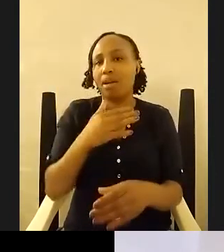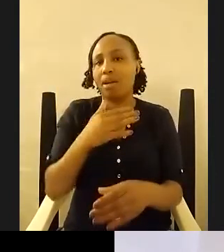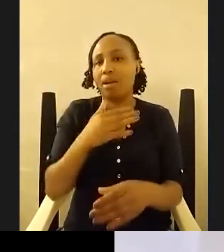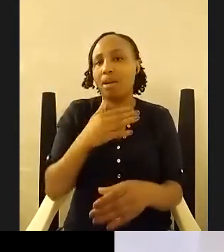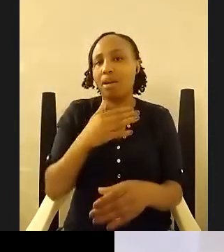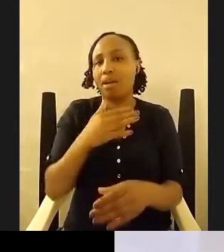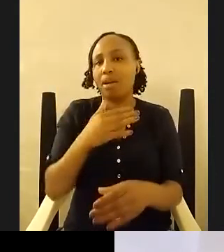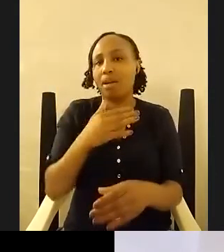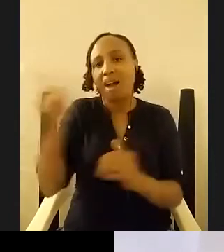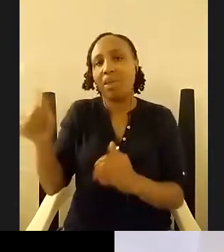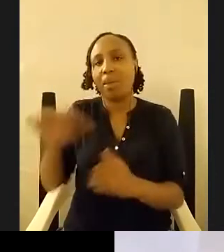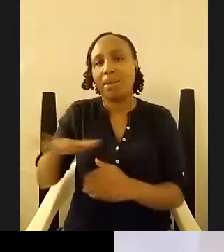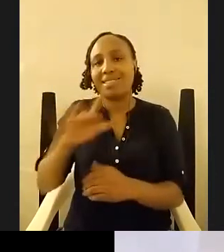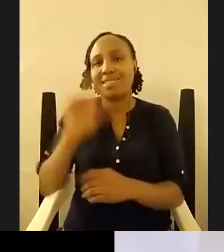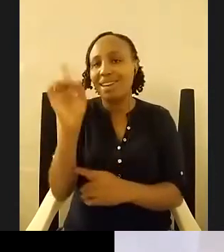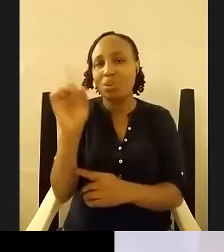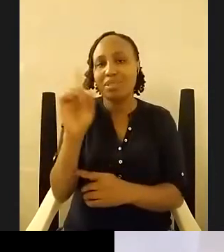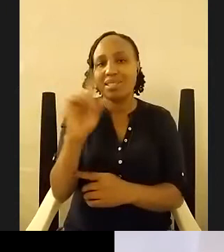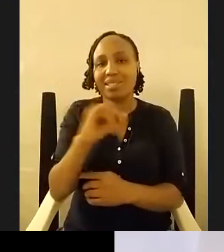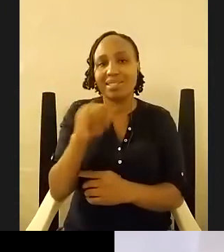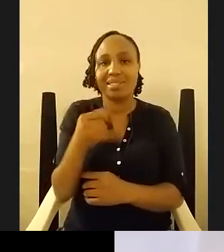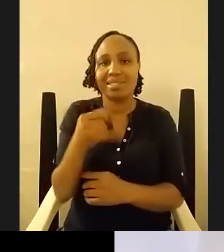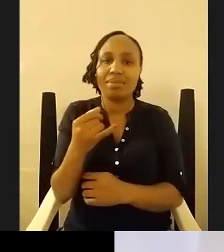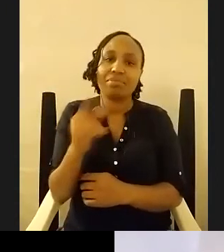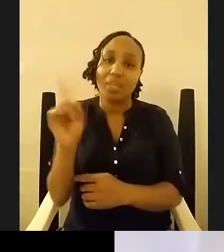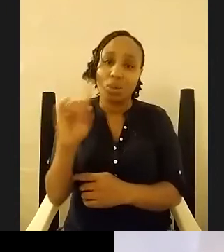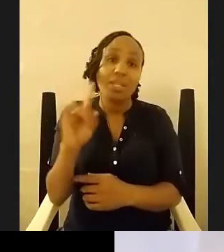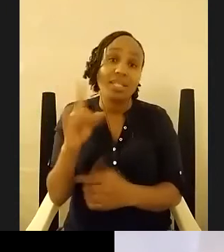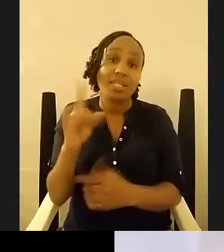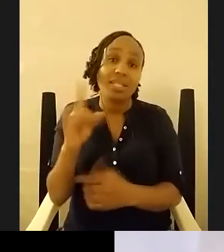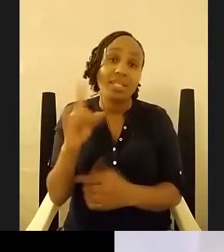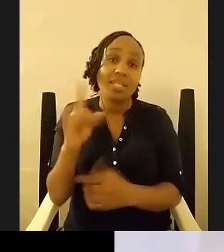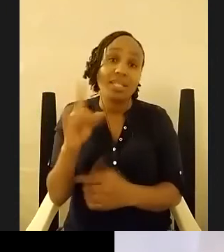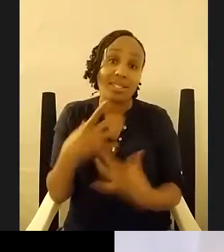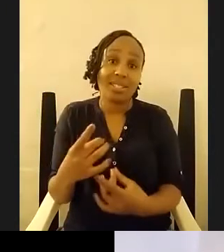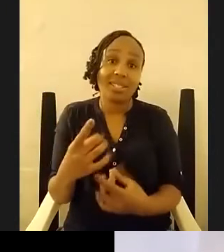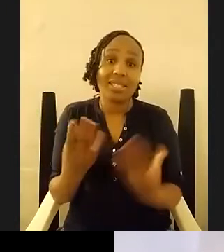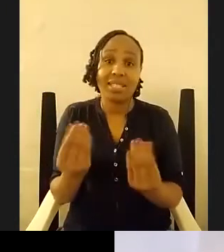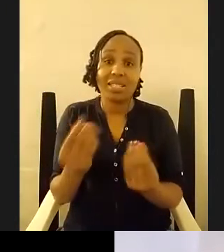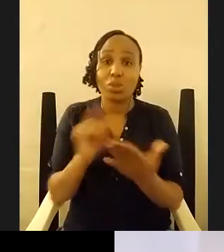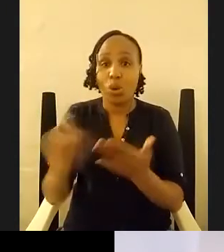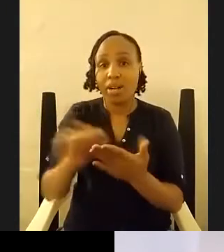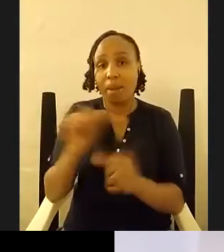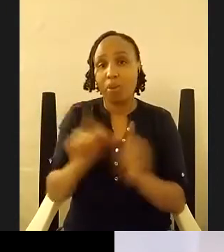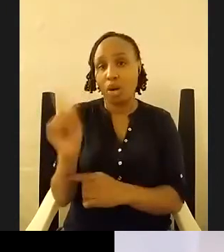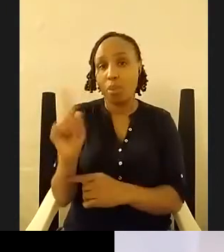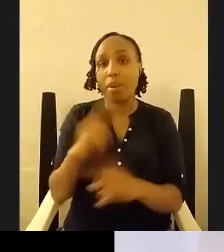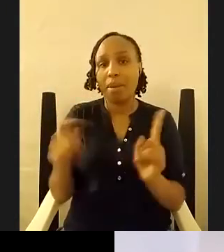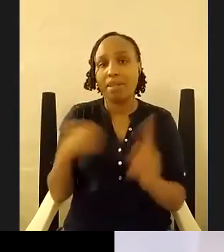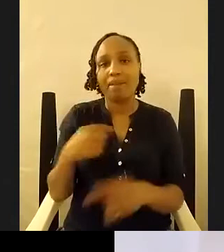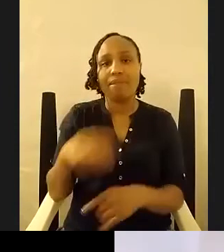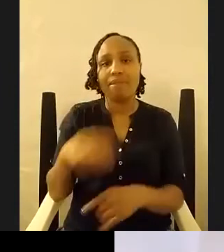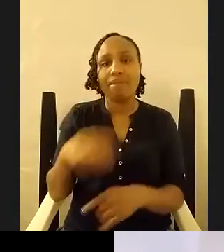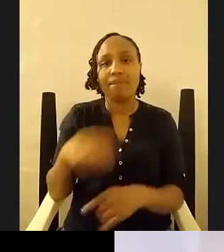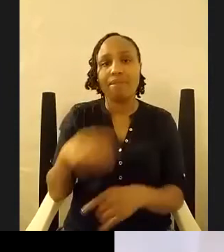just nairobi is interesting so it's much easier to write about it but i find the most challenging of my work has been